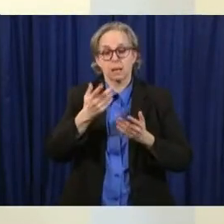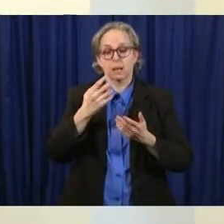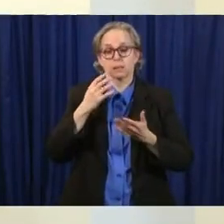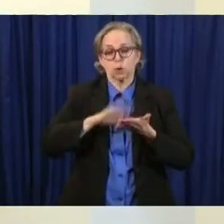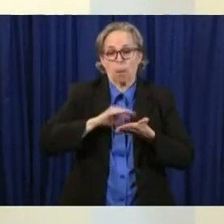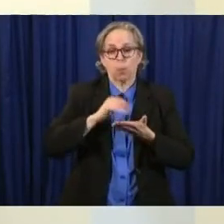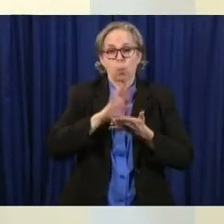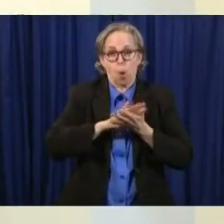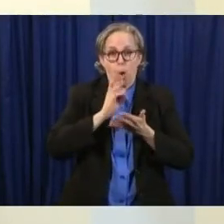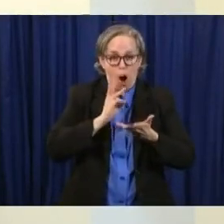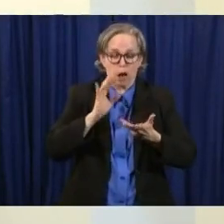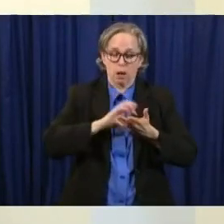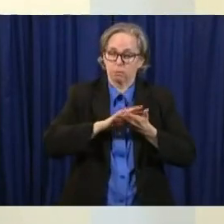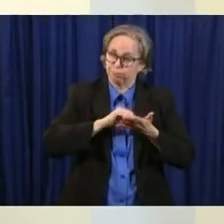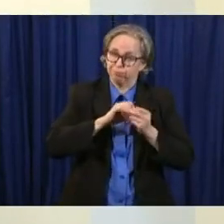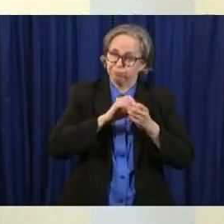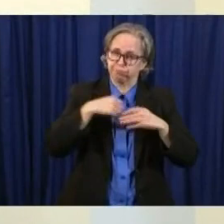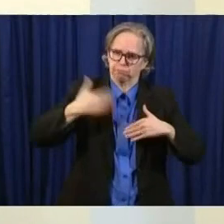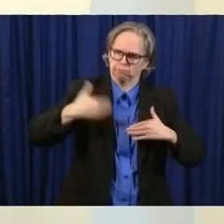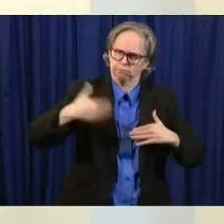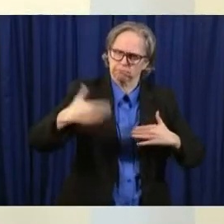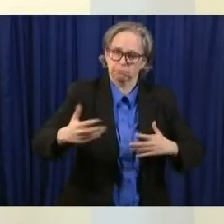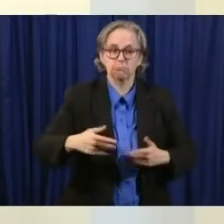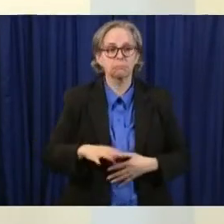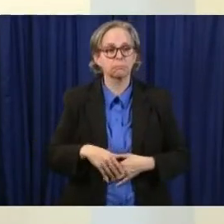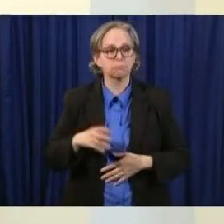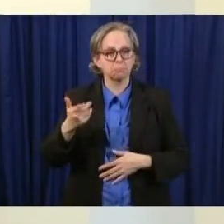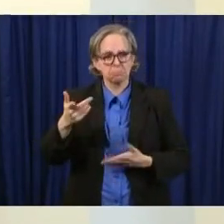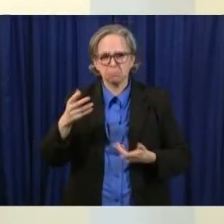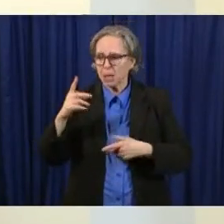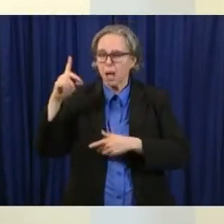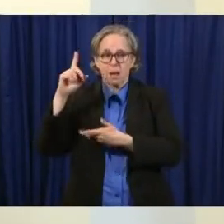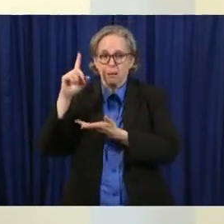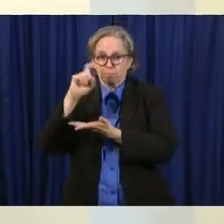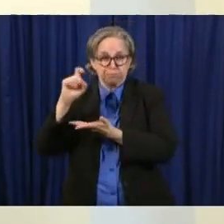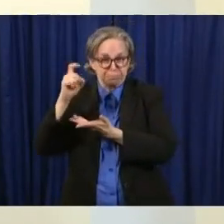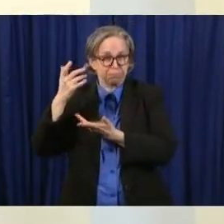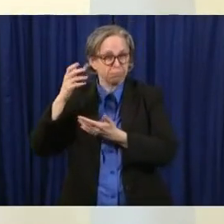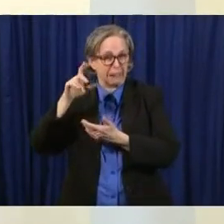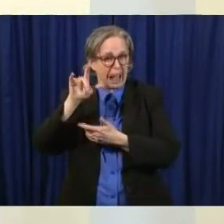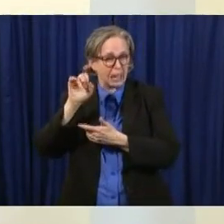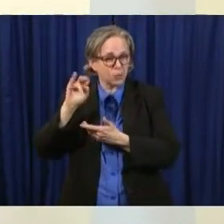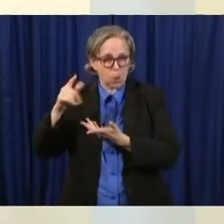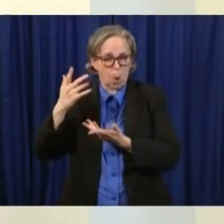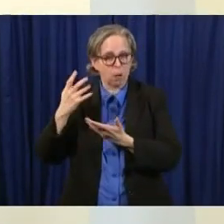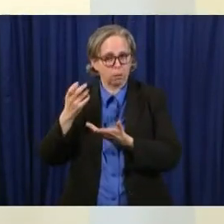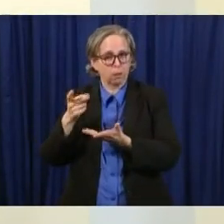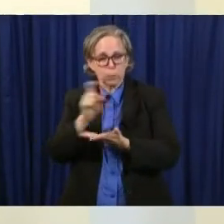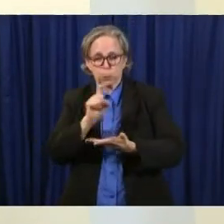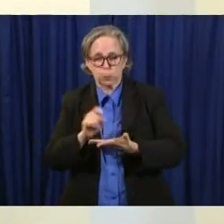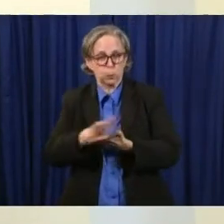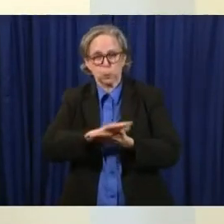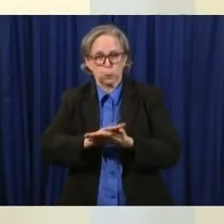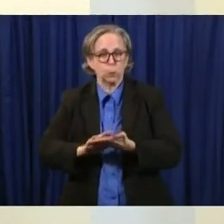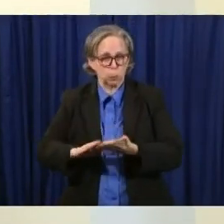you know we're talking about microscopic things we cannot see with our eye and when i wipe down something